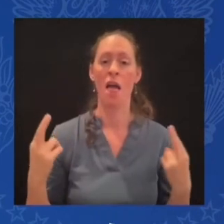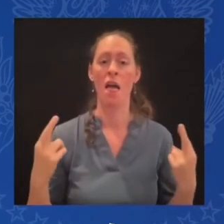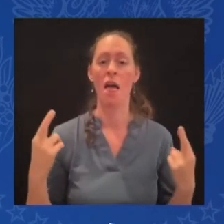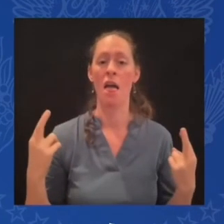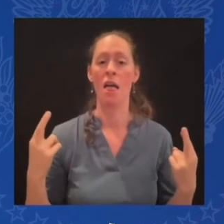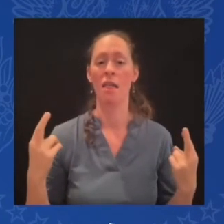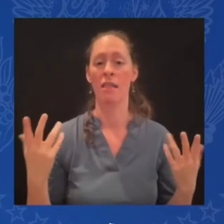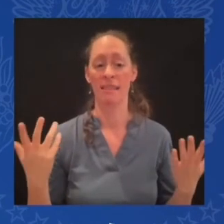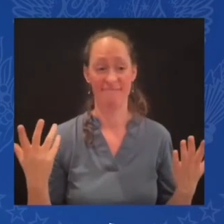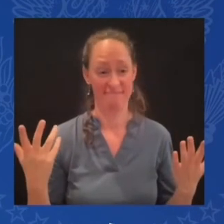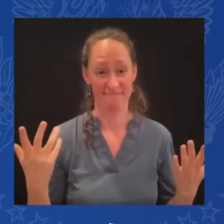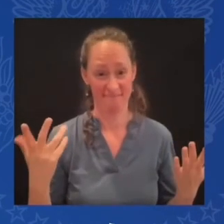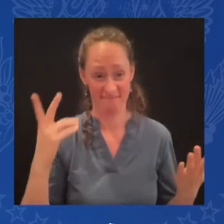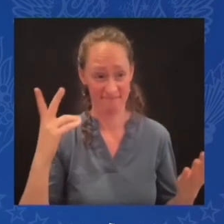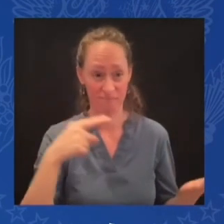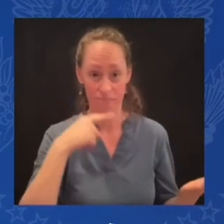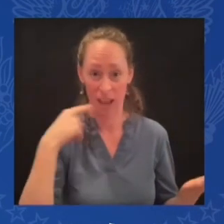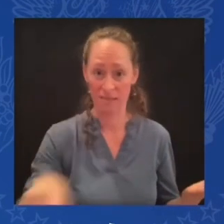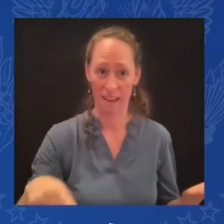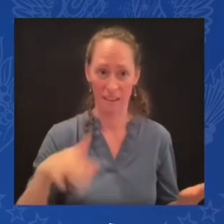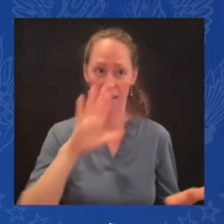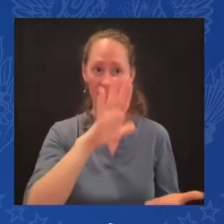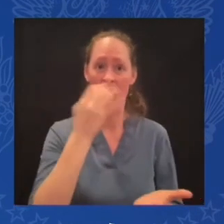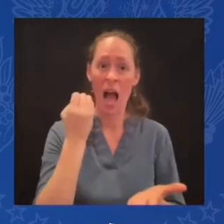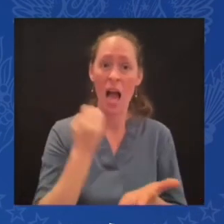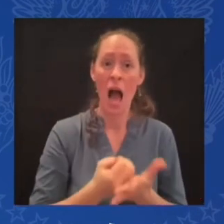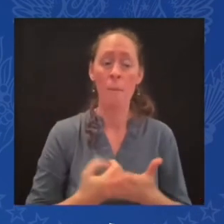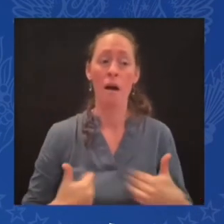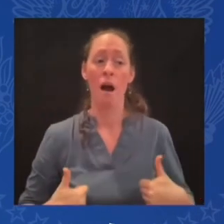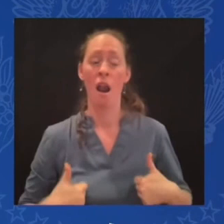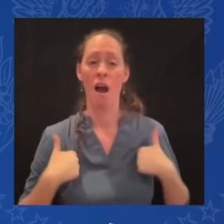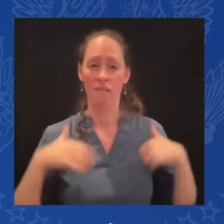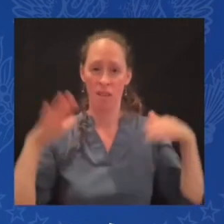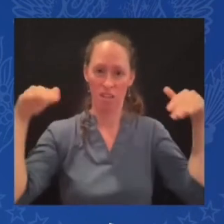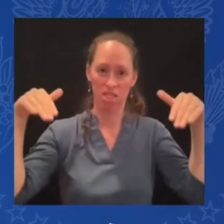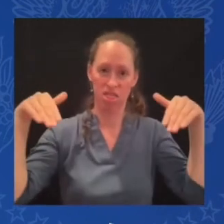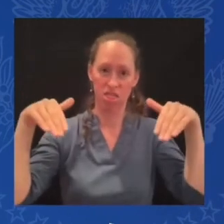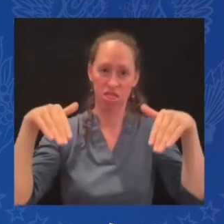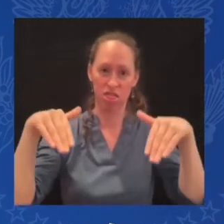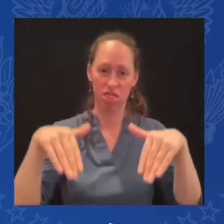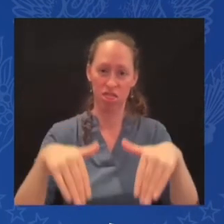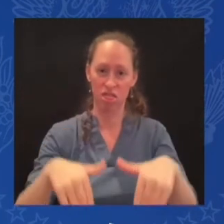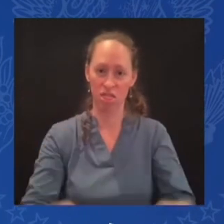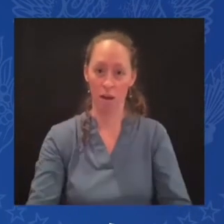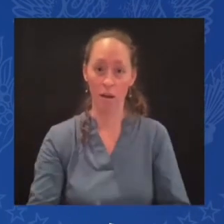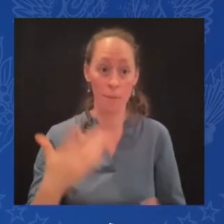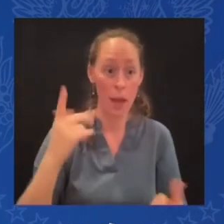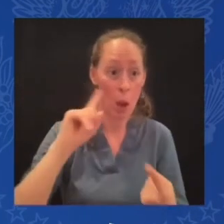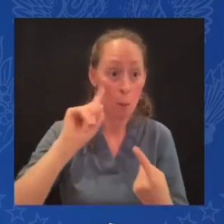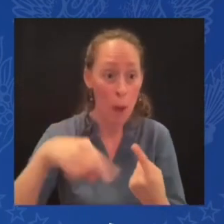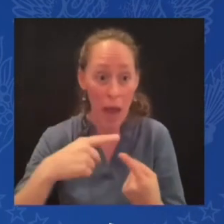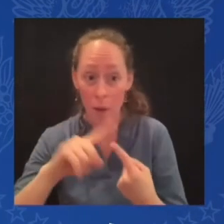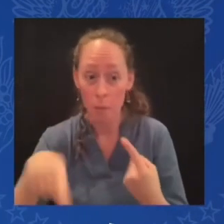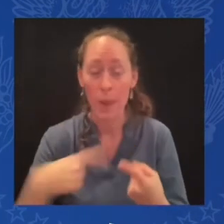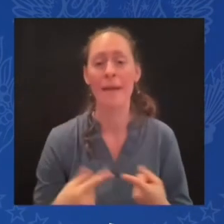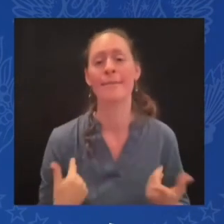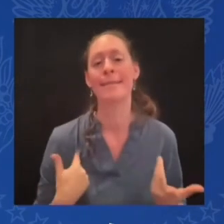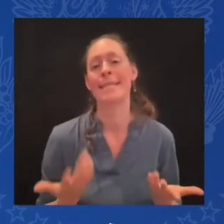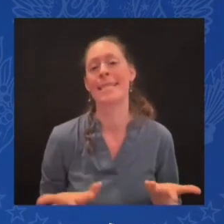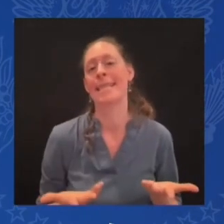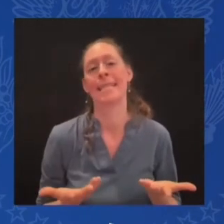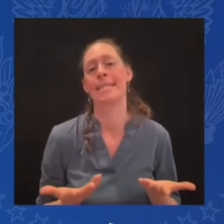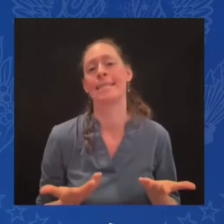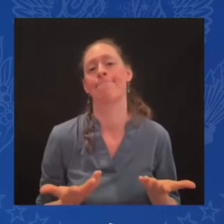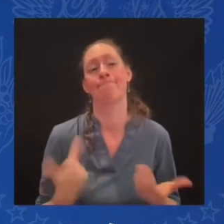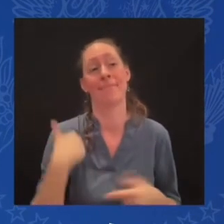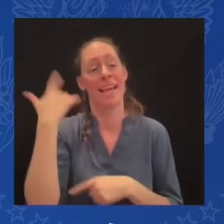continue this war. But I can't predict exactly how that happens. My hope is and my expectation is, you'll see,